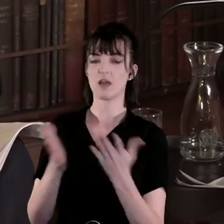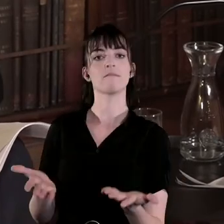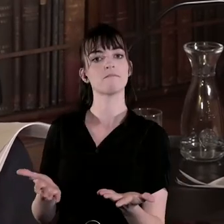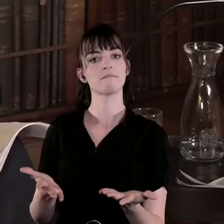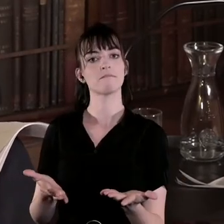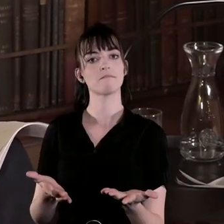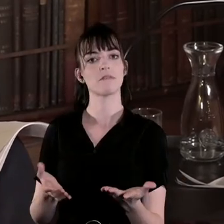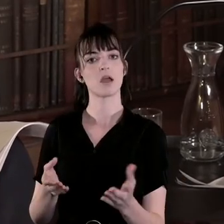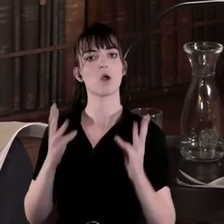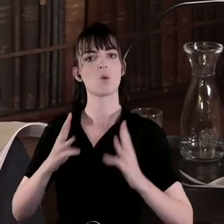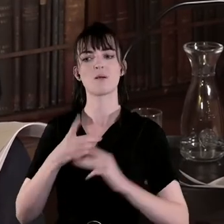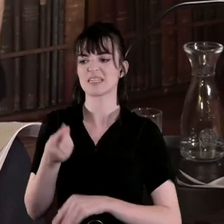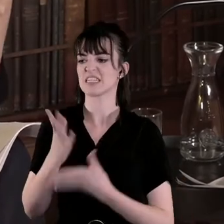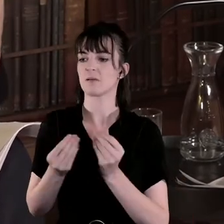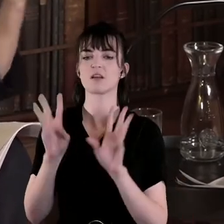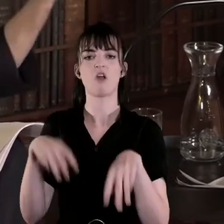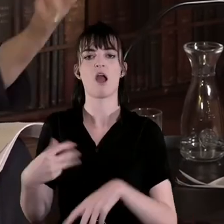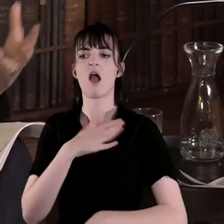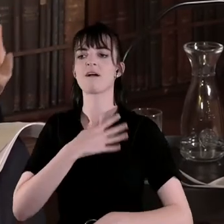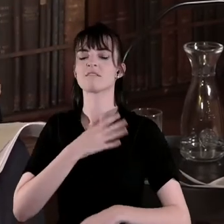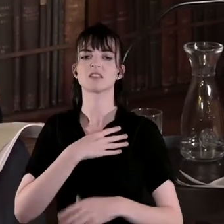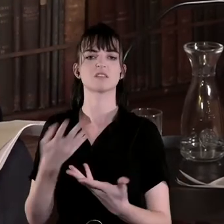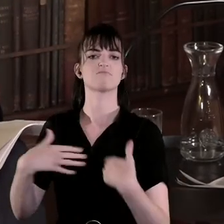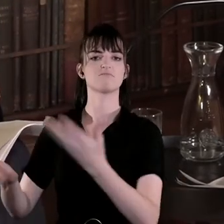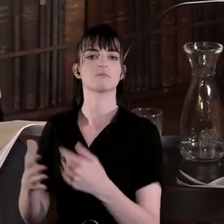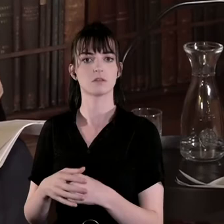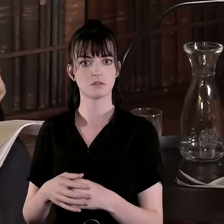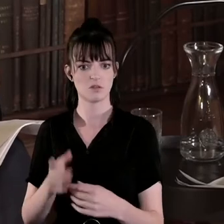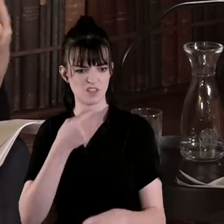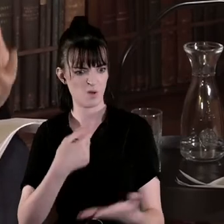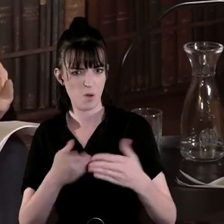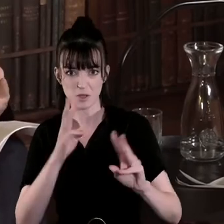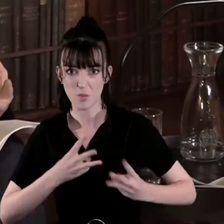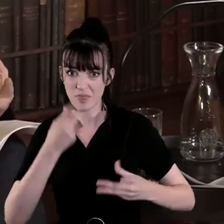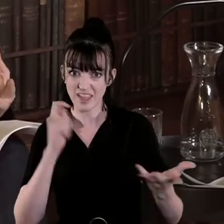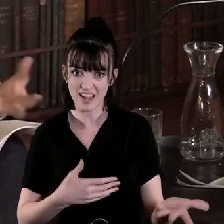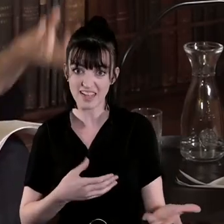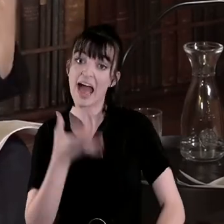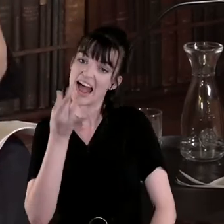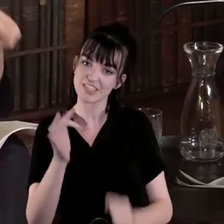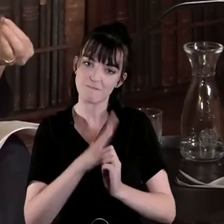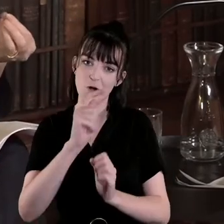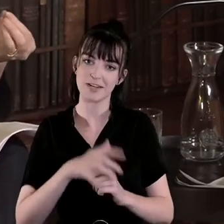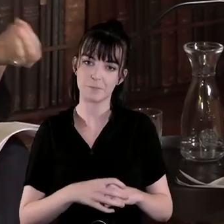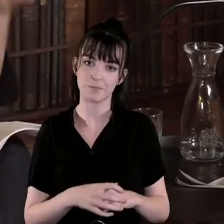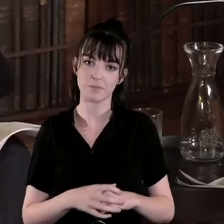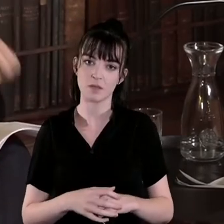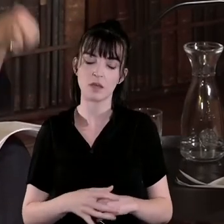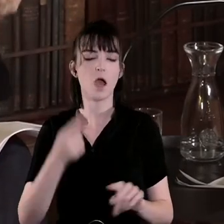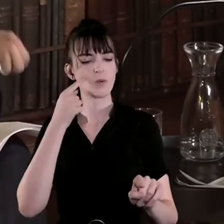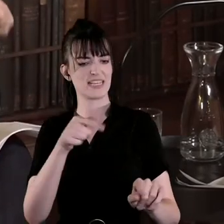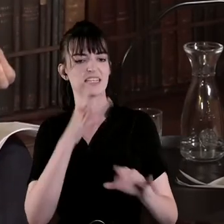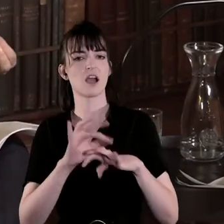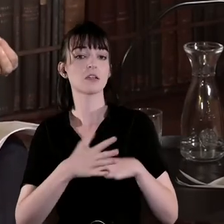a certain officer and that you know what were they thinking were they asking for it kind of thing and we see those kinds of